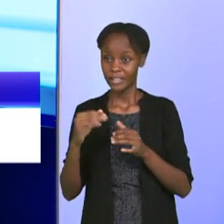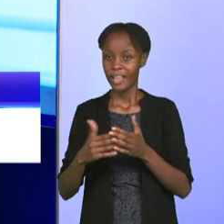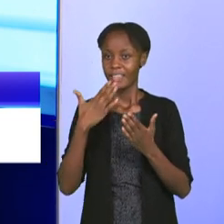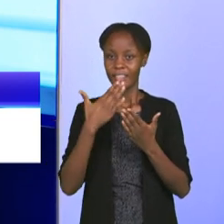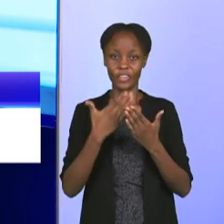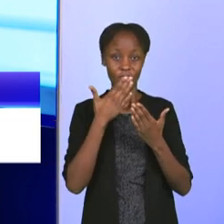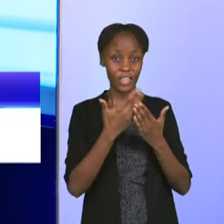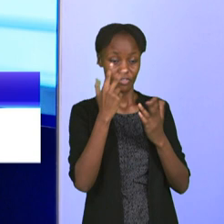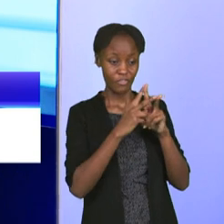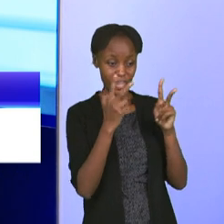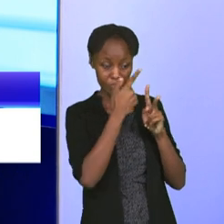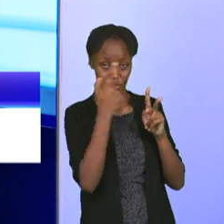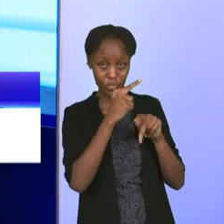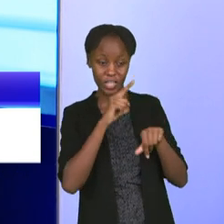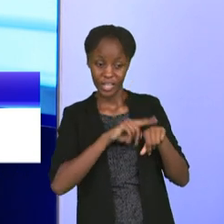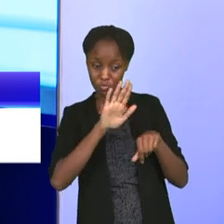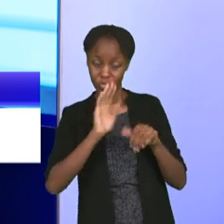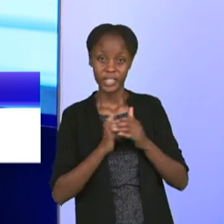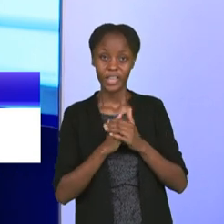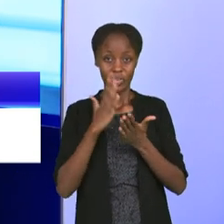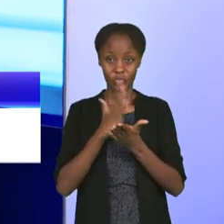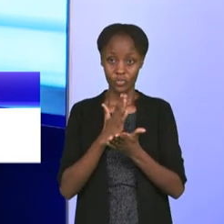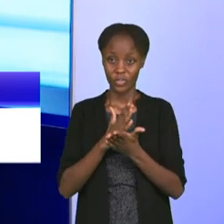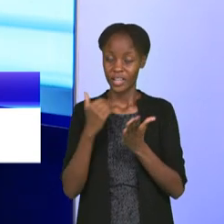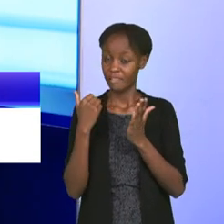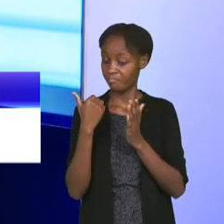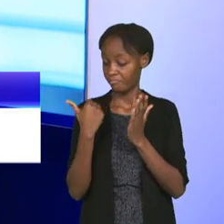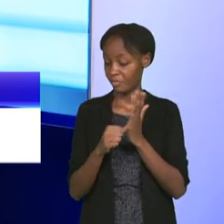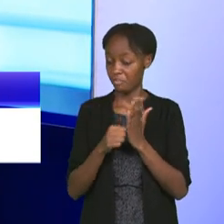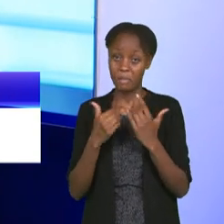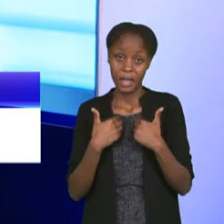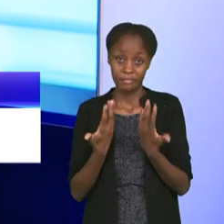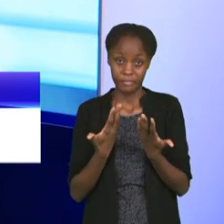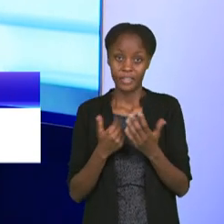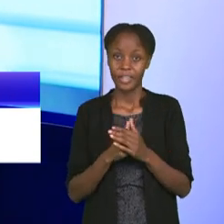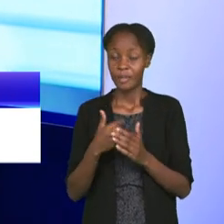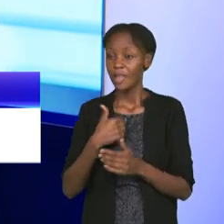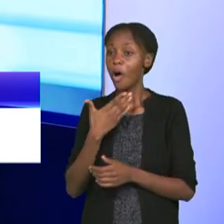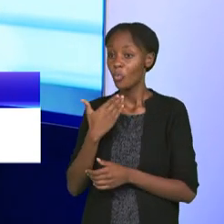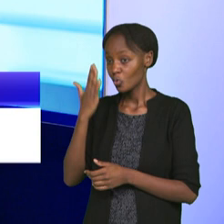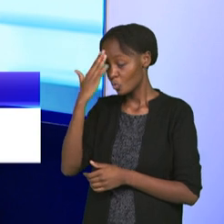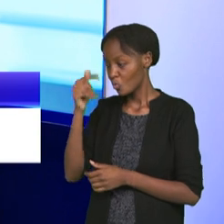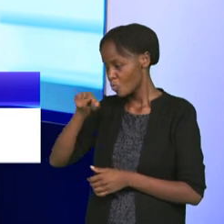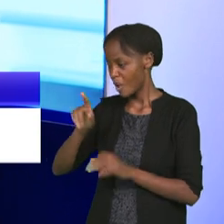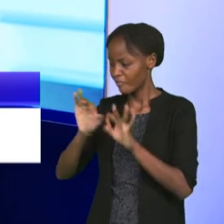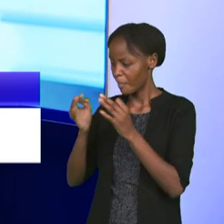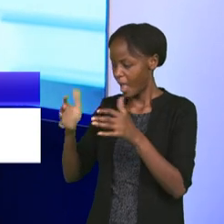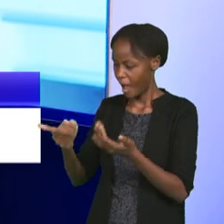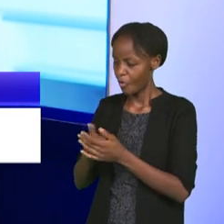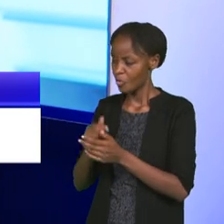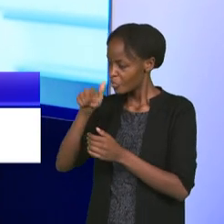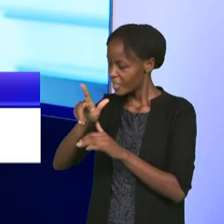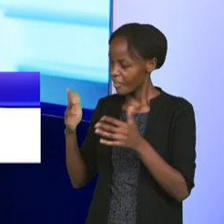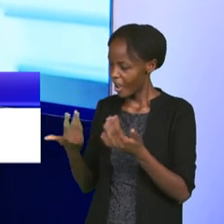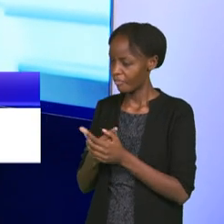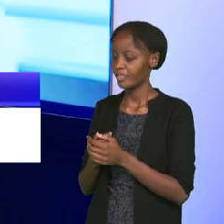for creating time for us. We are really living in an unprecedented time. I really love to know how is your family doing? How are you doing?